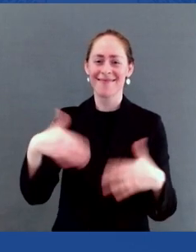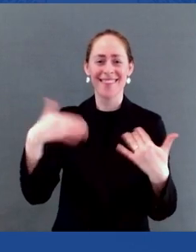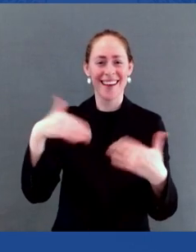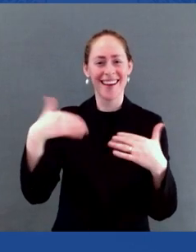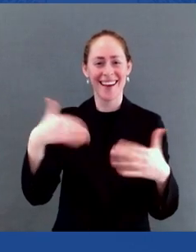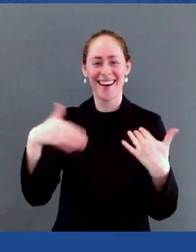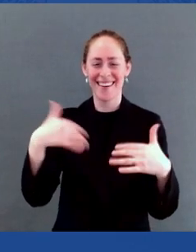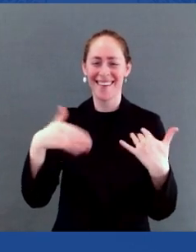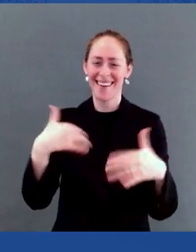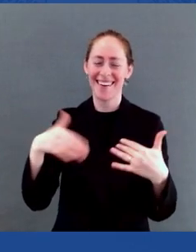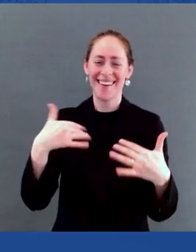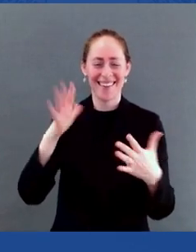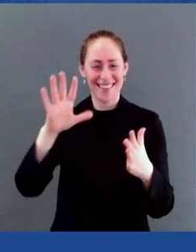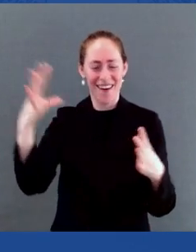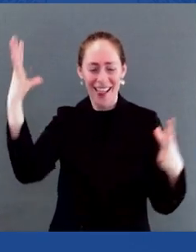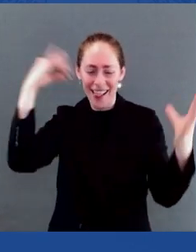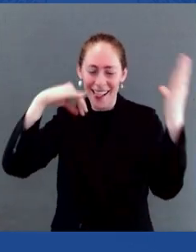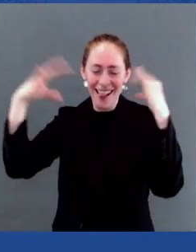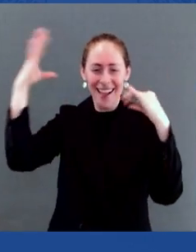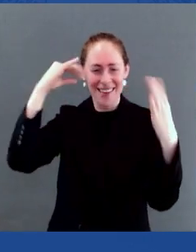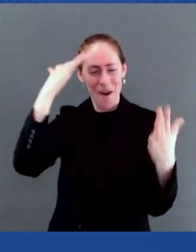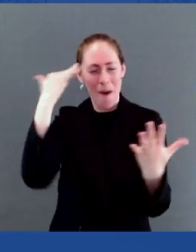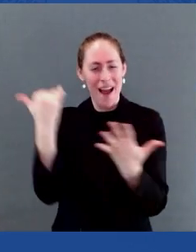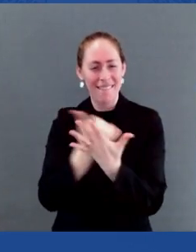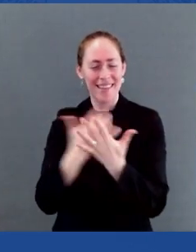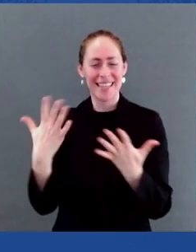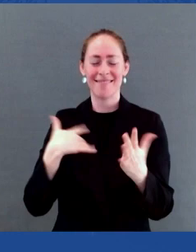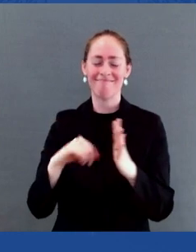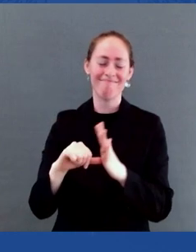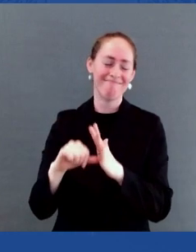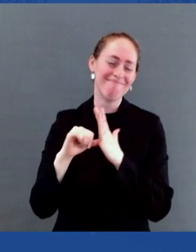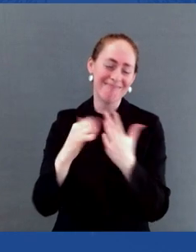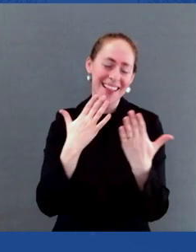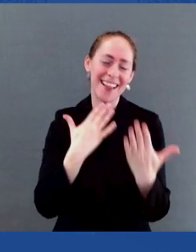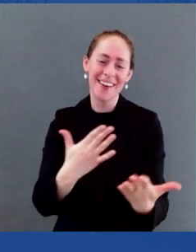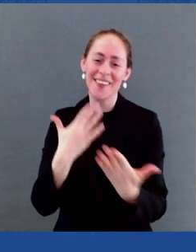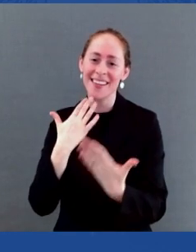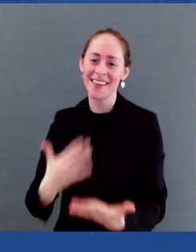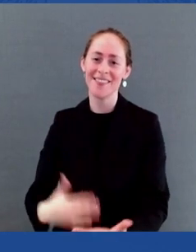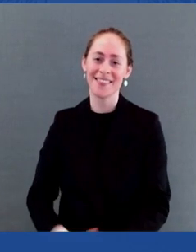And, again,